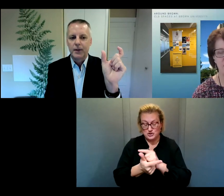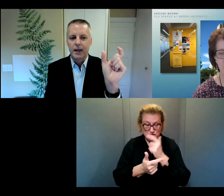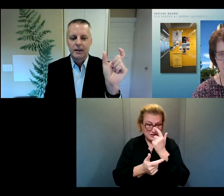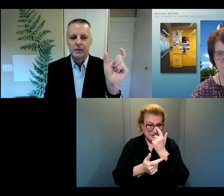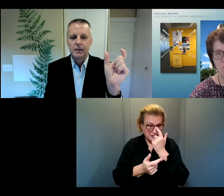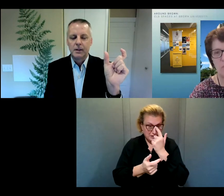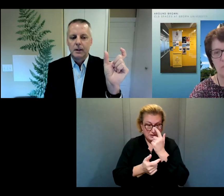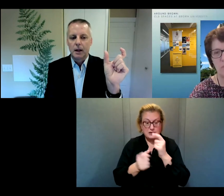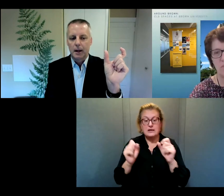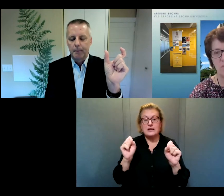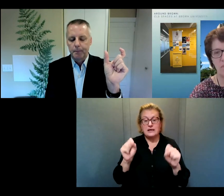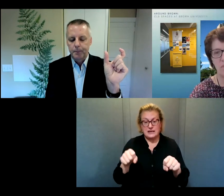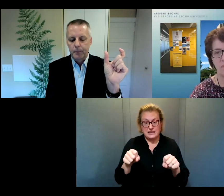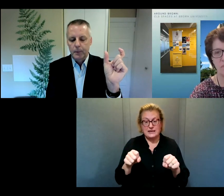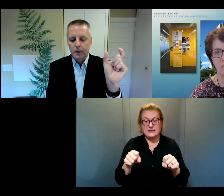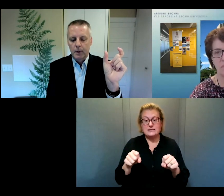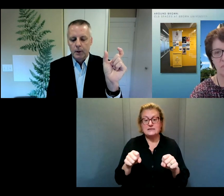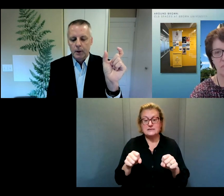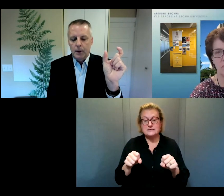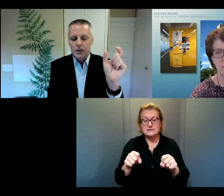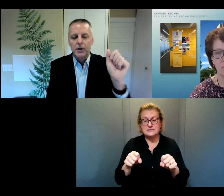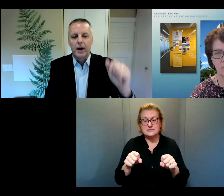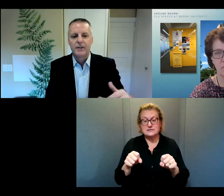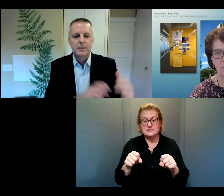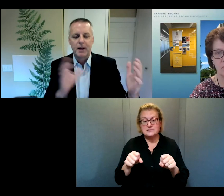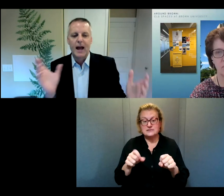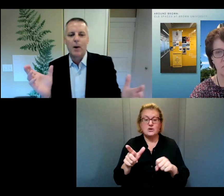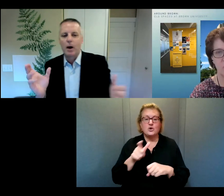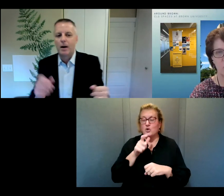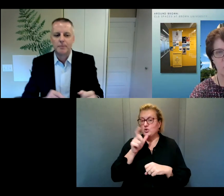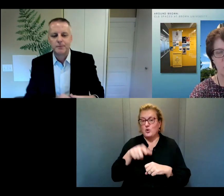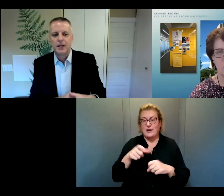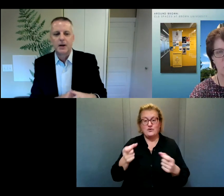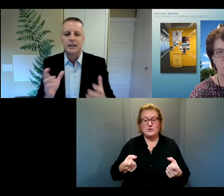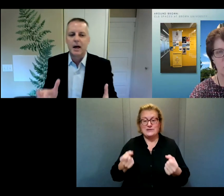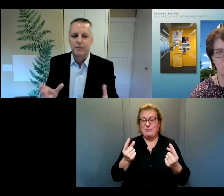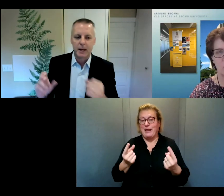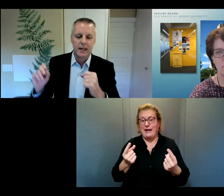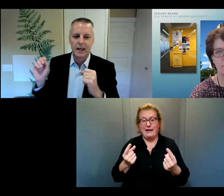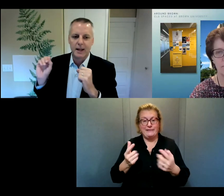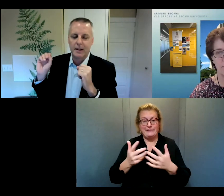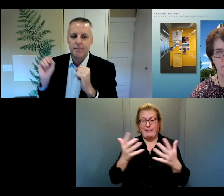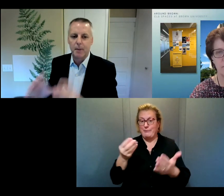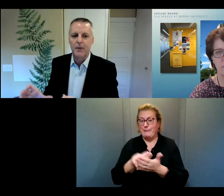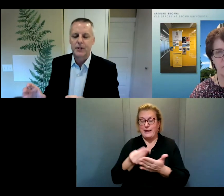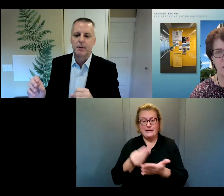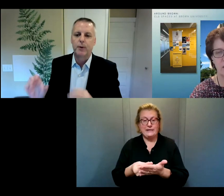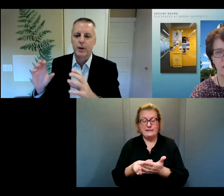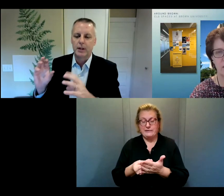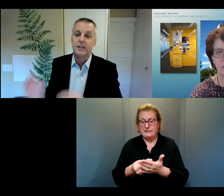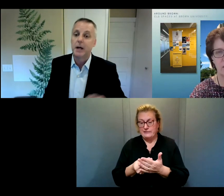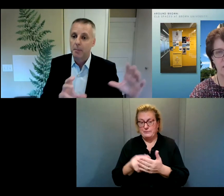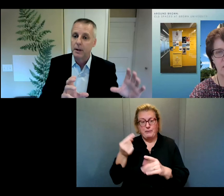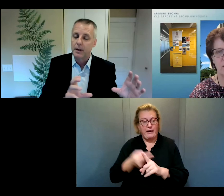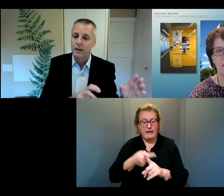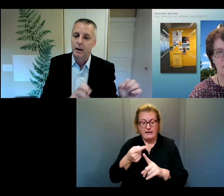they can, um, um, so you don't have to spend out, um, you know, a lot of money and, and months before